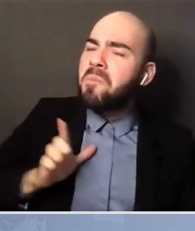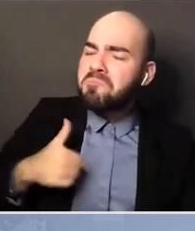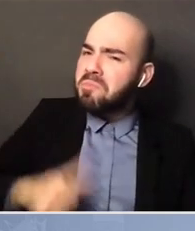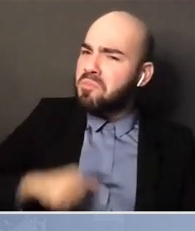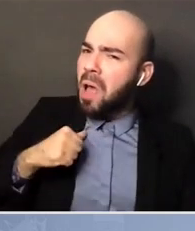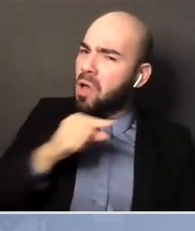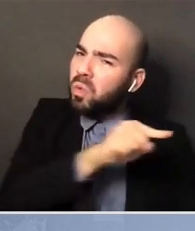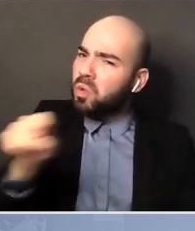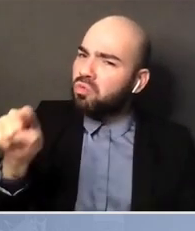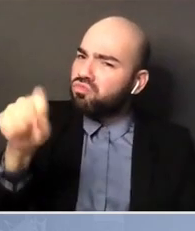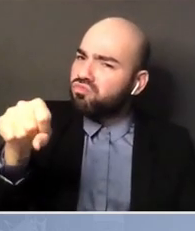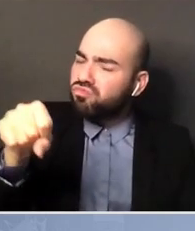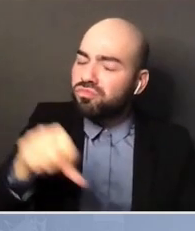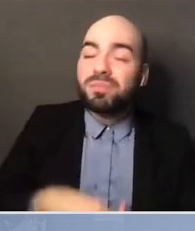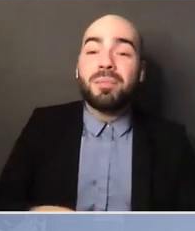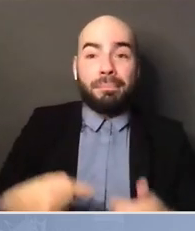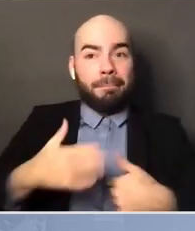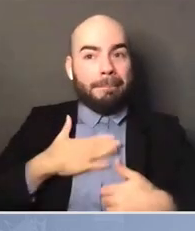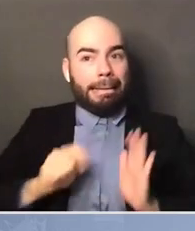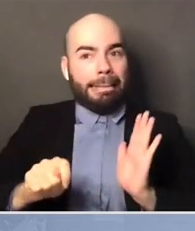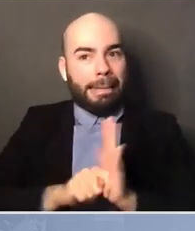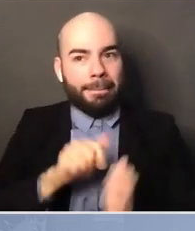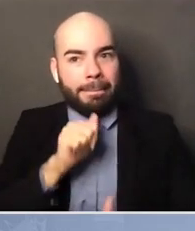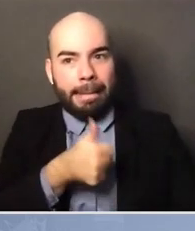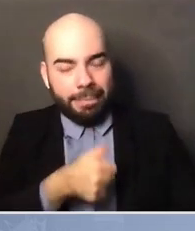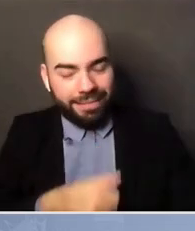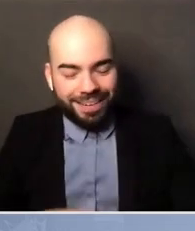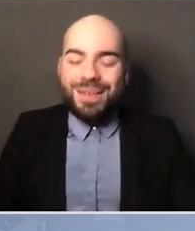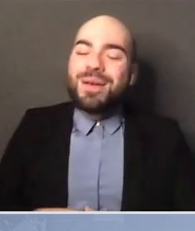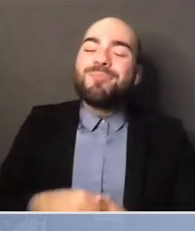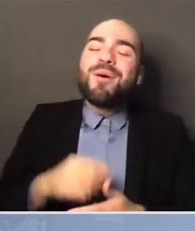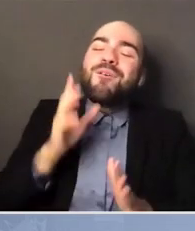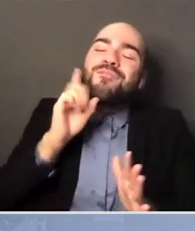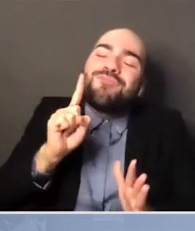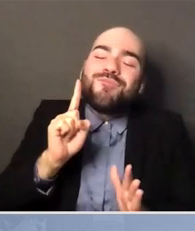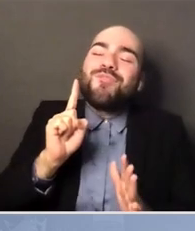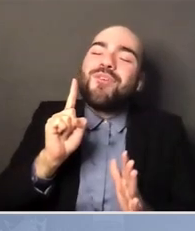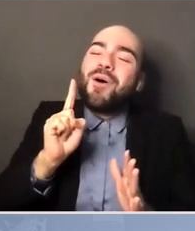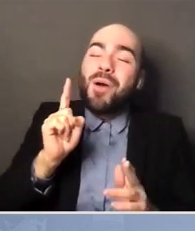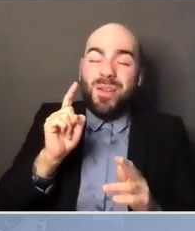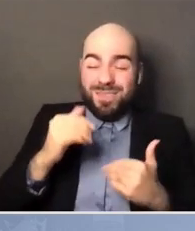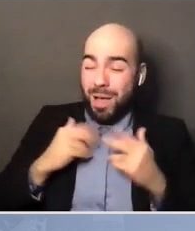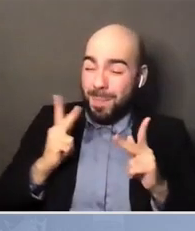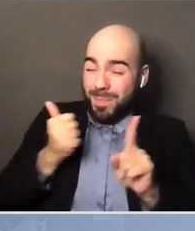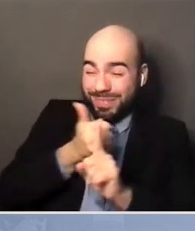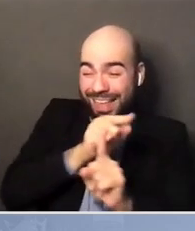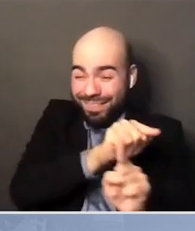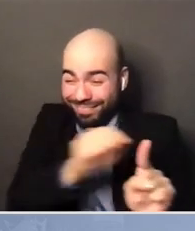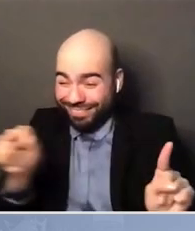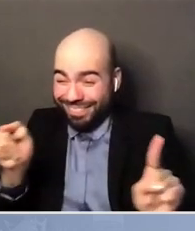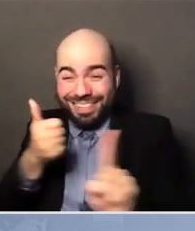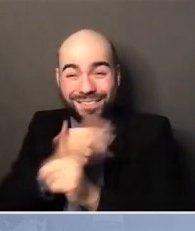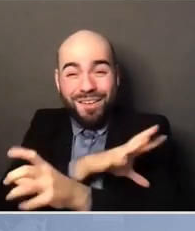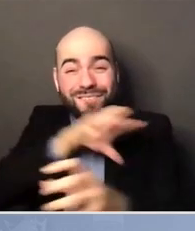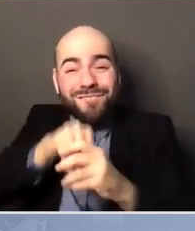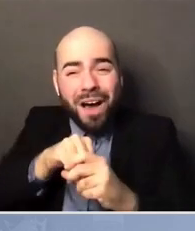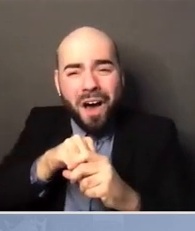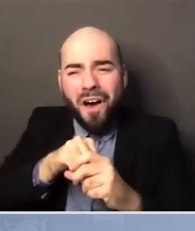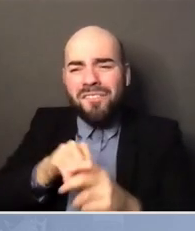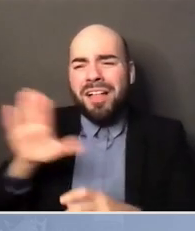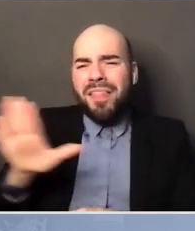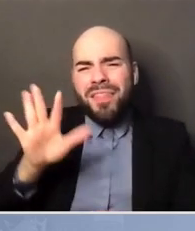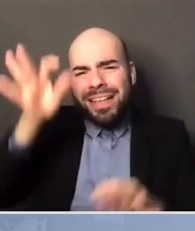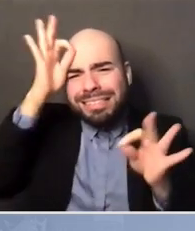But creating opportunities for young people to collectively make decisions and